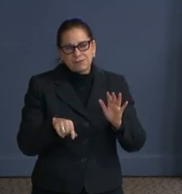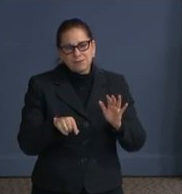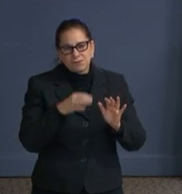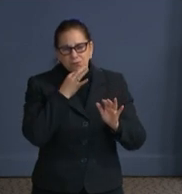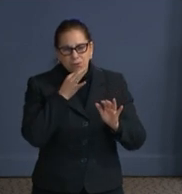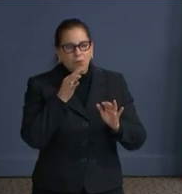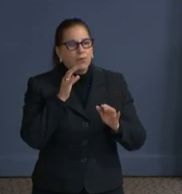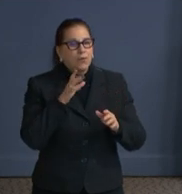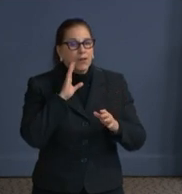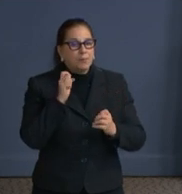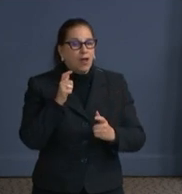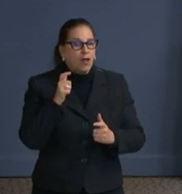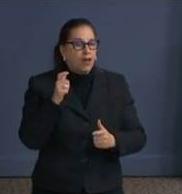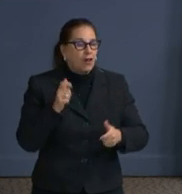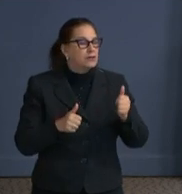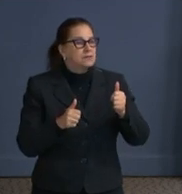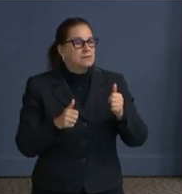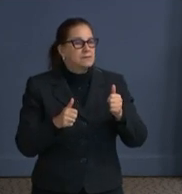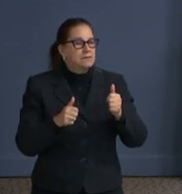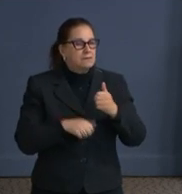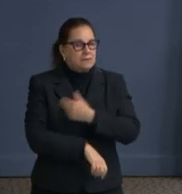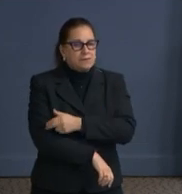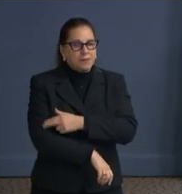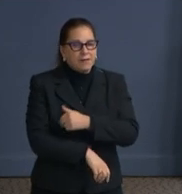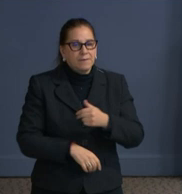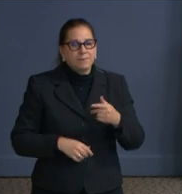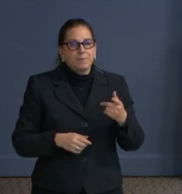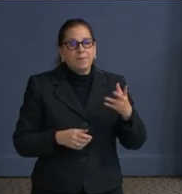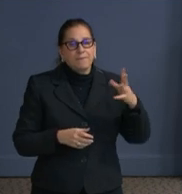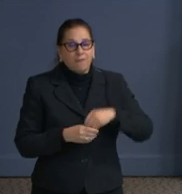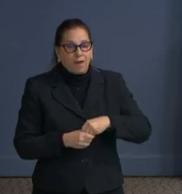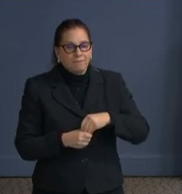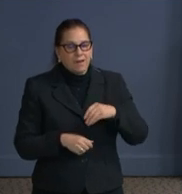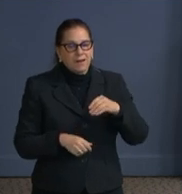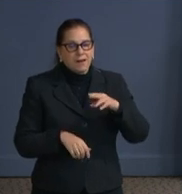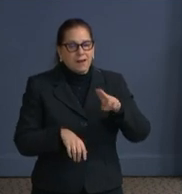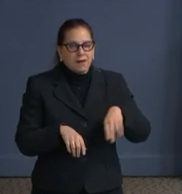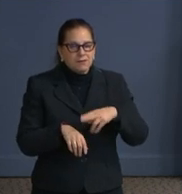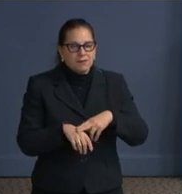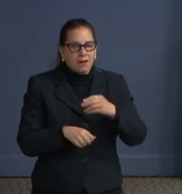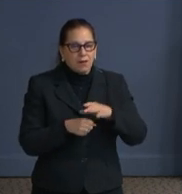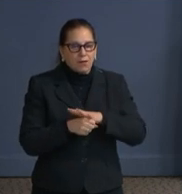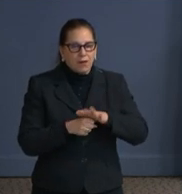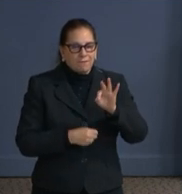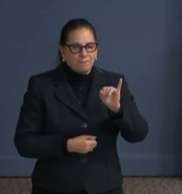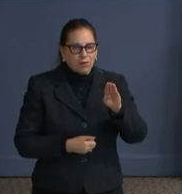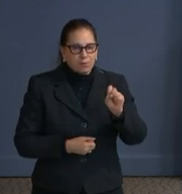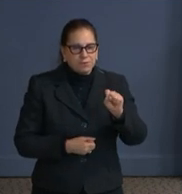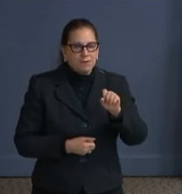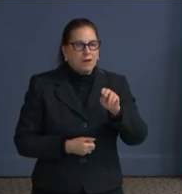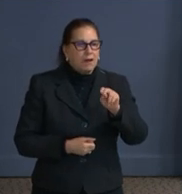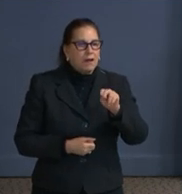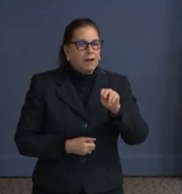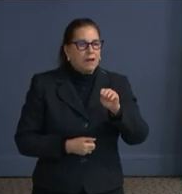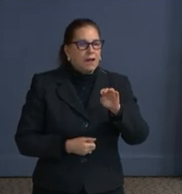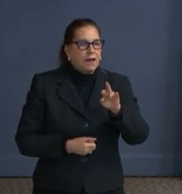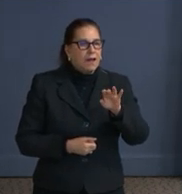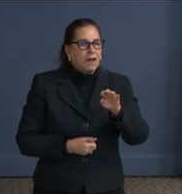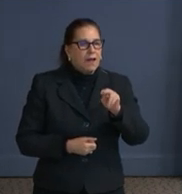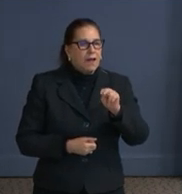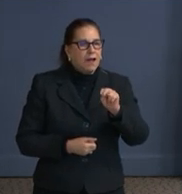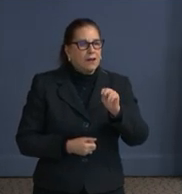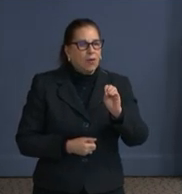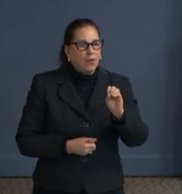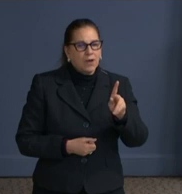local firms, HOK, and McKissick & McKissick. In addition, this team will invest 40% of the